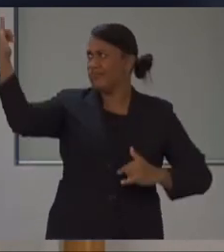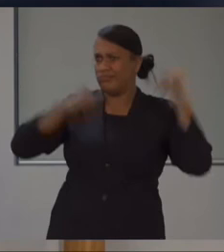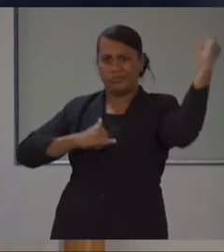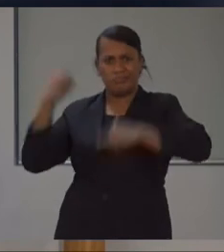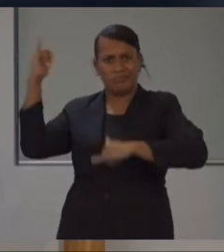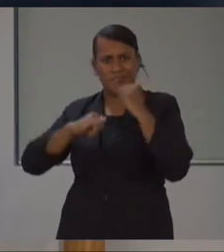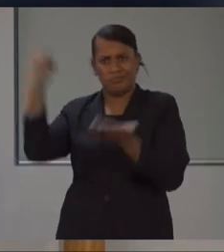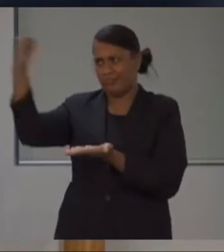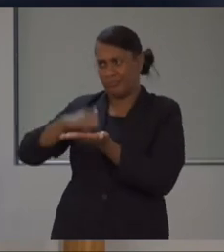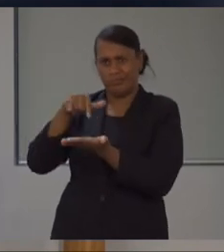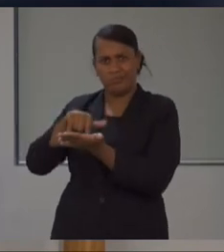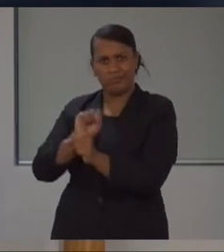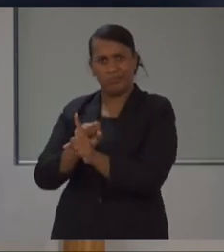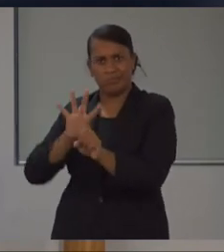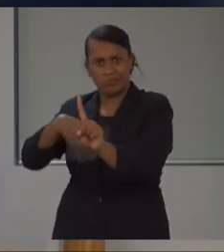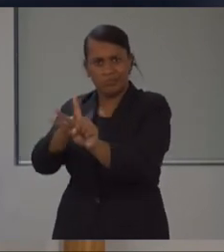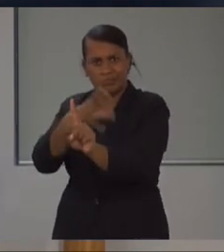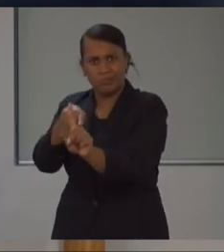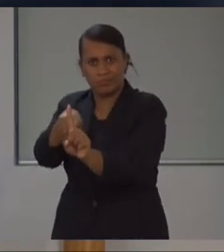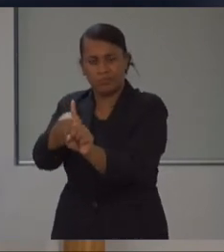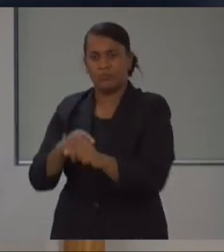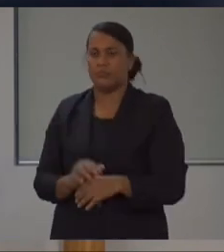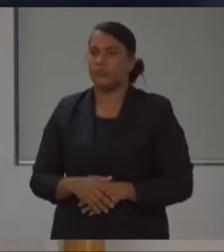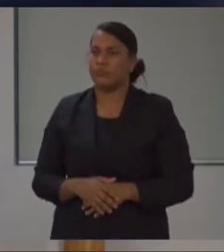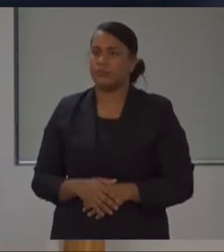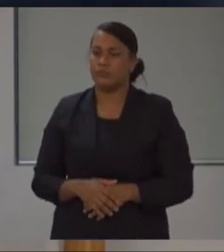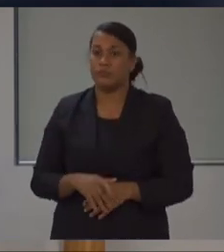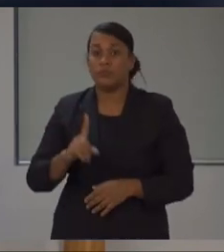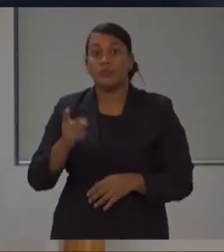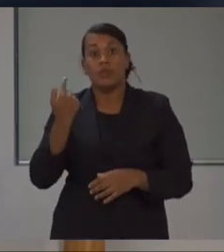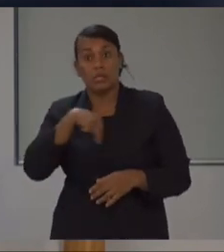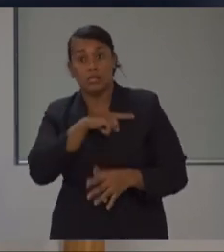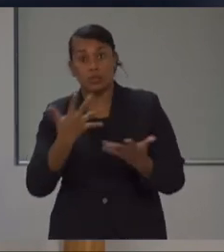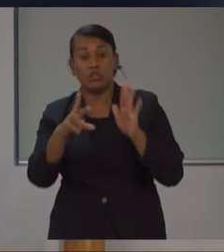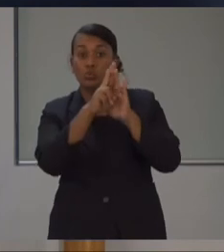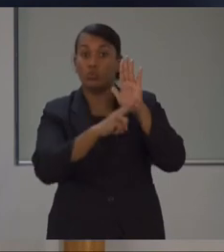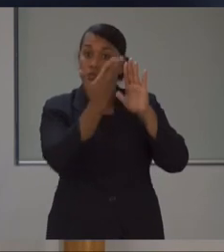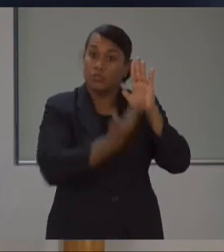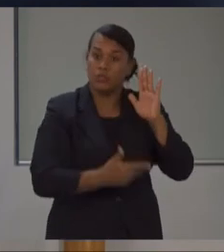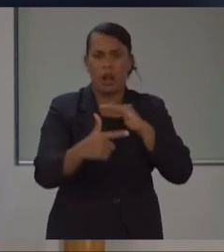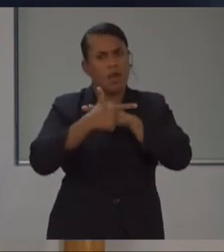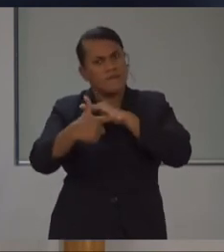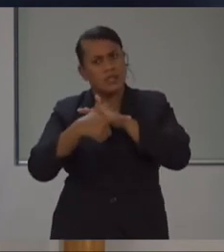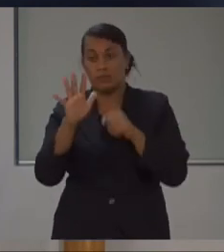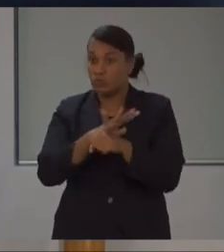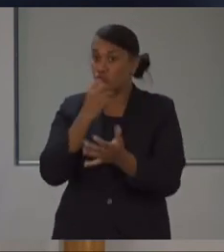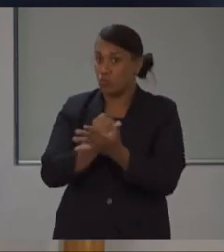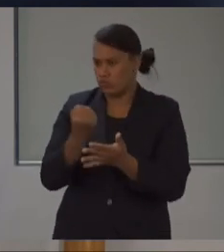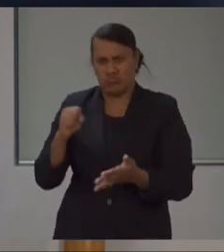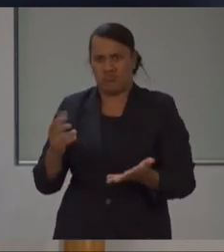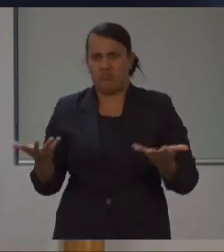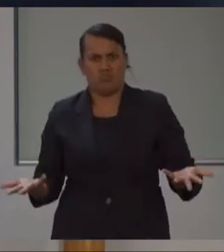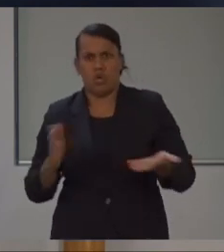we'll continue with the process that we have in place to make sure that there is no community transmission of the disease. So